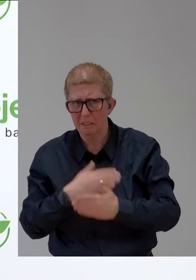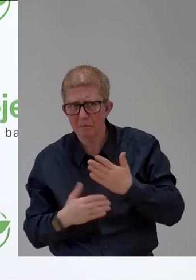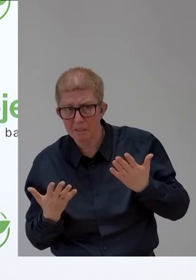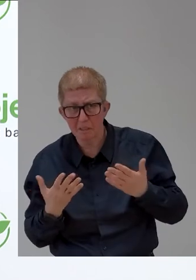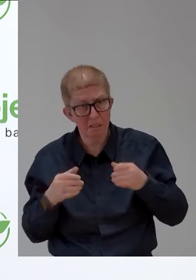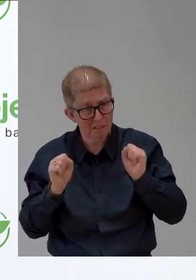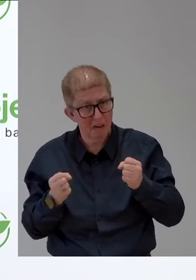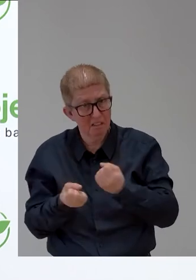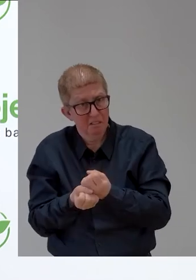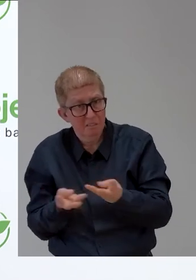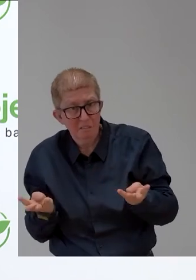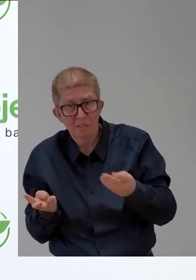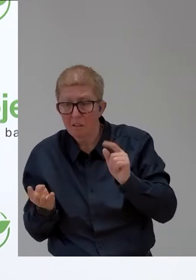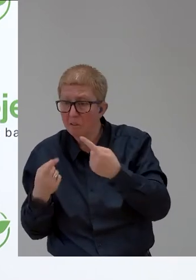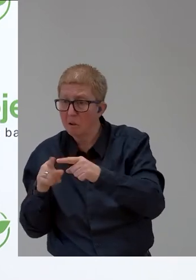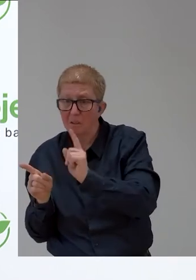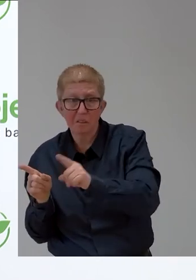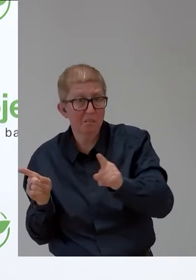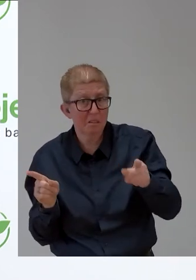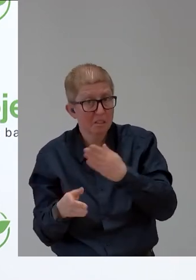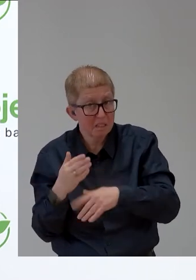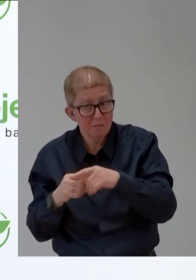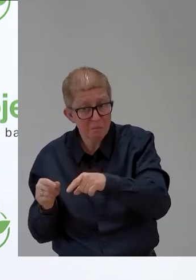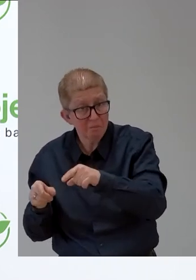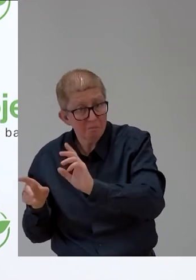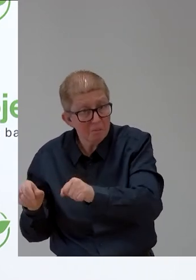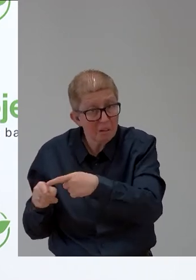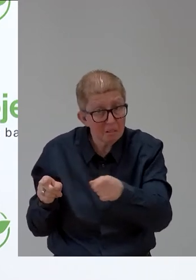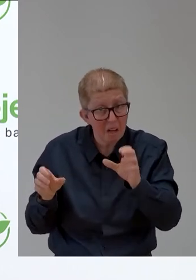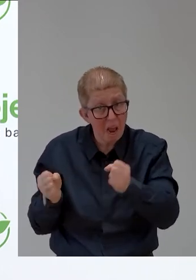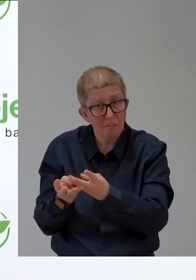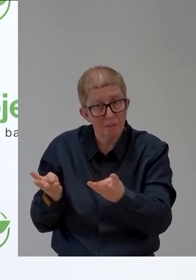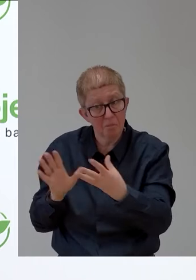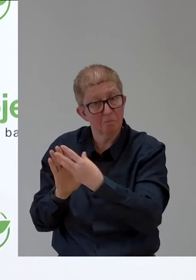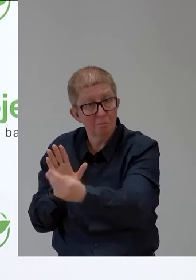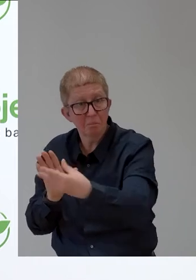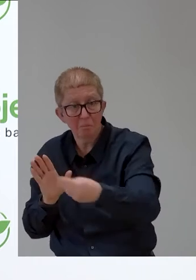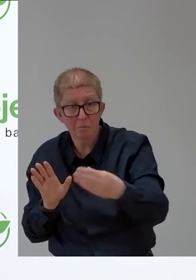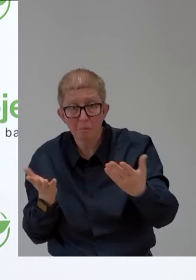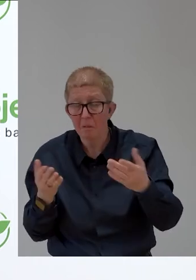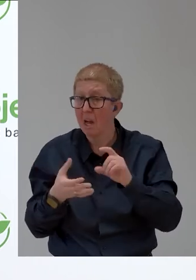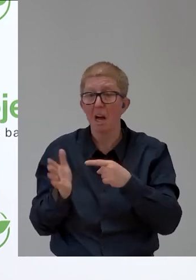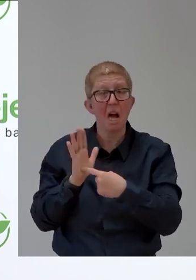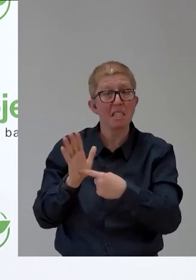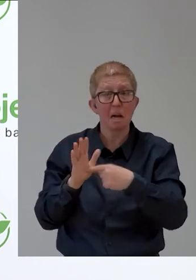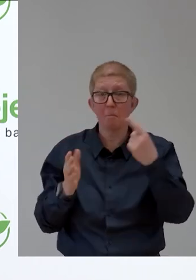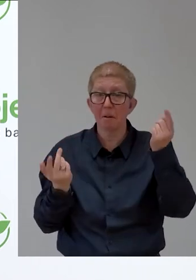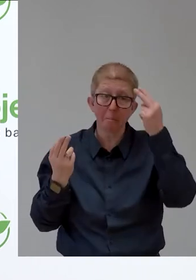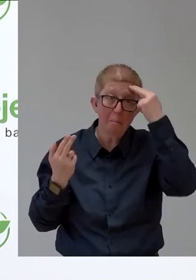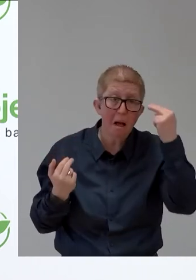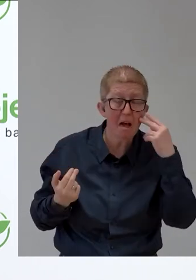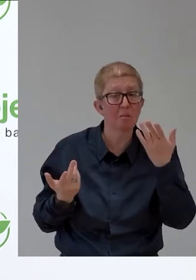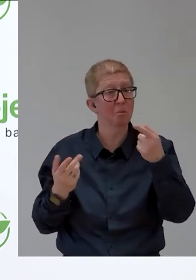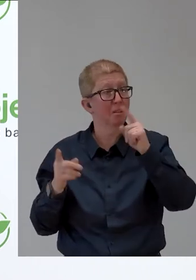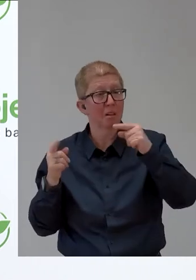of disabilities. And I also trust with having a focus on people who are blind or visually impaired. You also have something